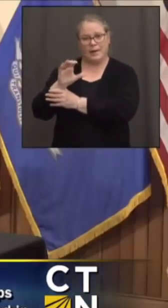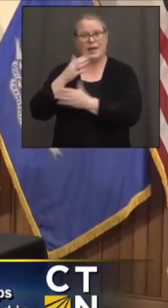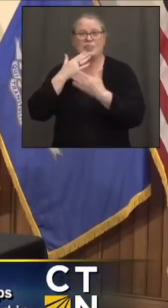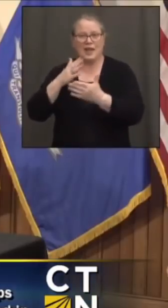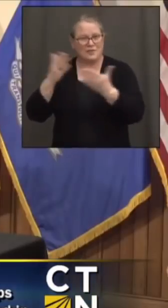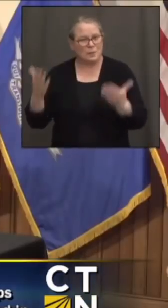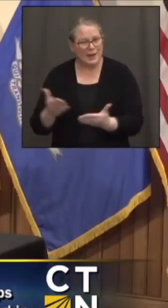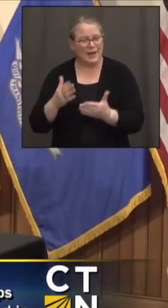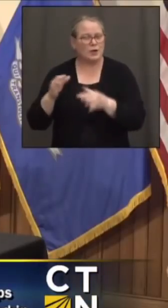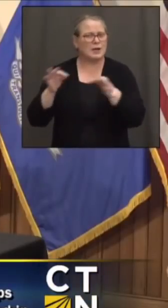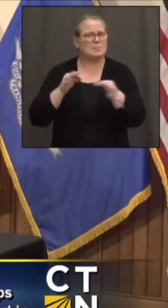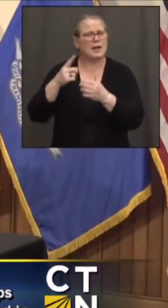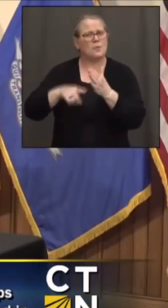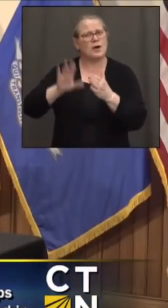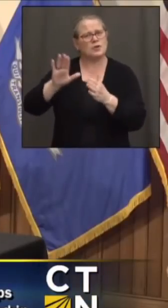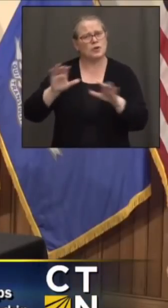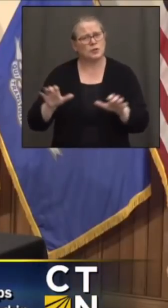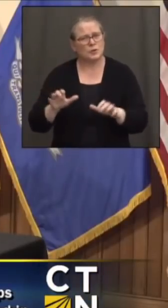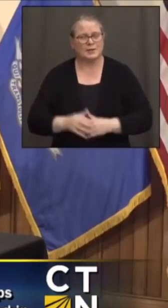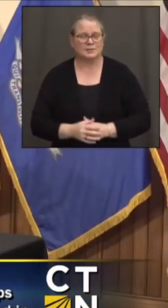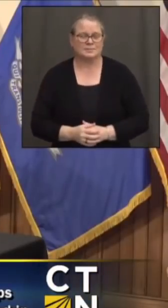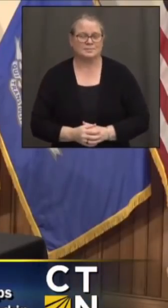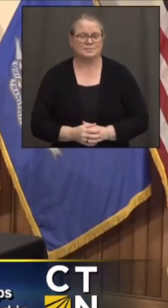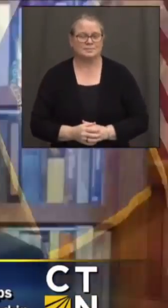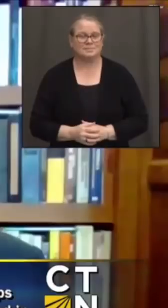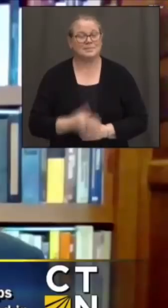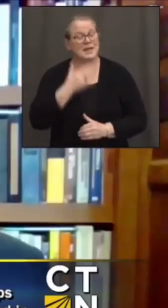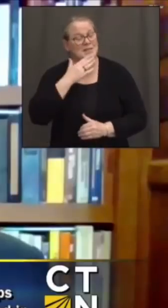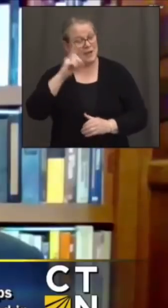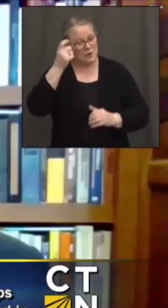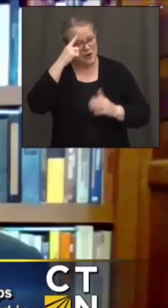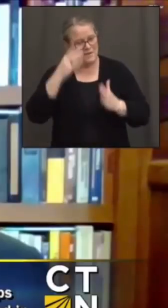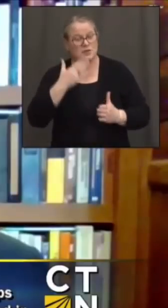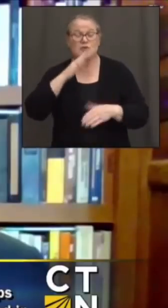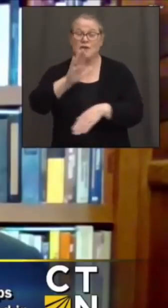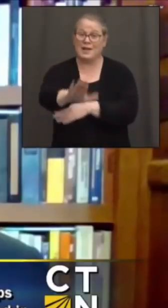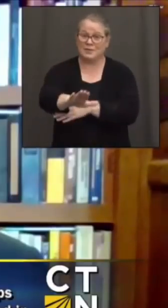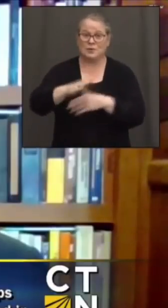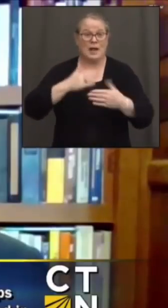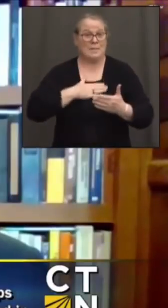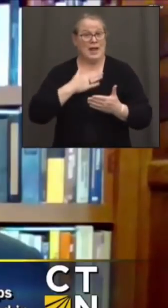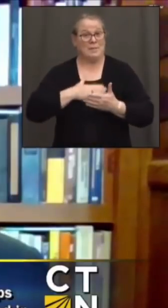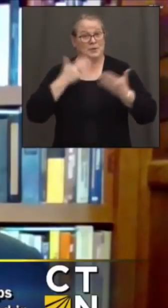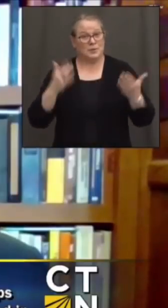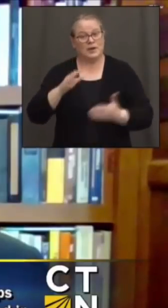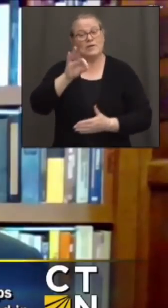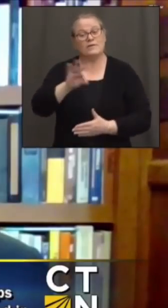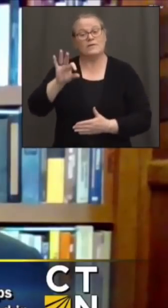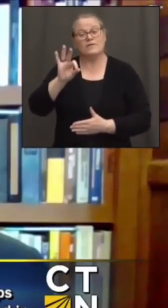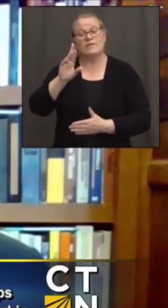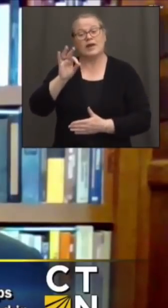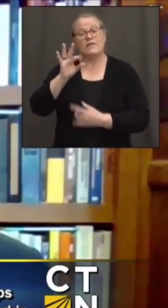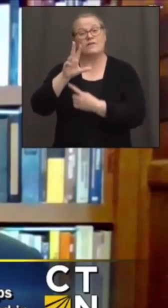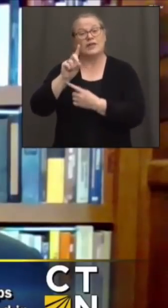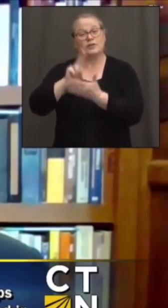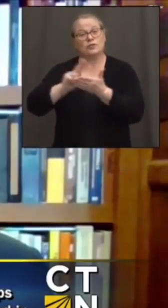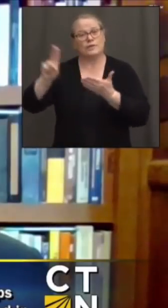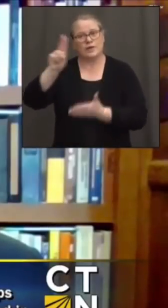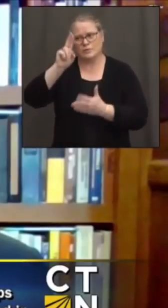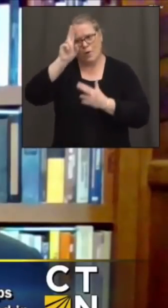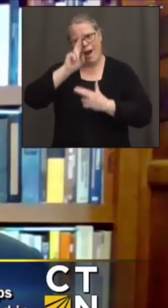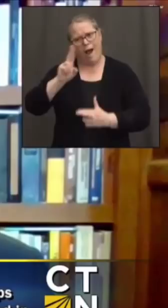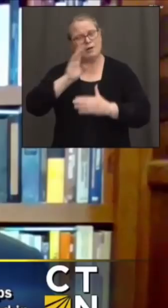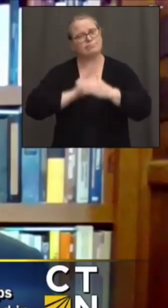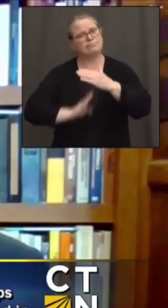Thank you so much, Governor. Good afternoon. It's great to be with you all. And Fairfield University is honored and humbled to serve as host and lead for the